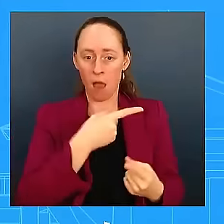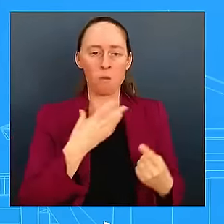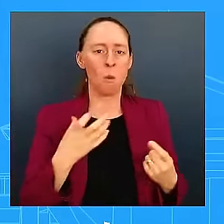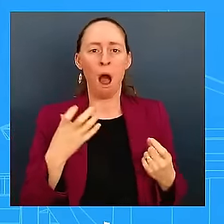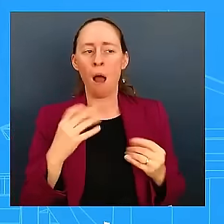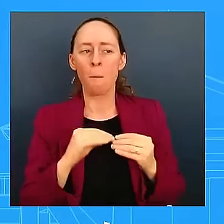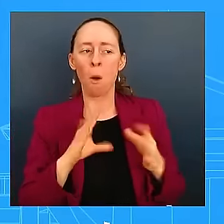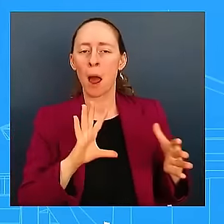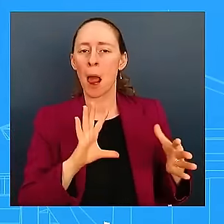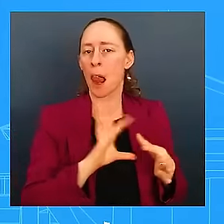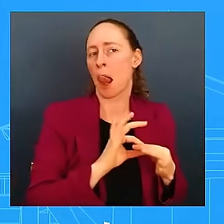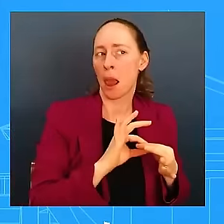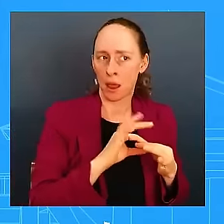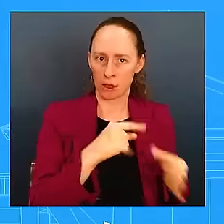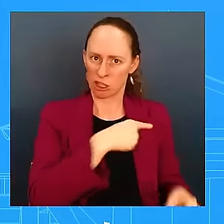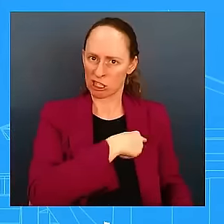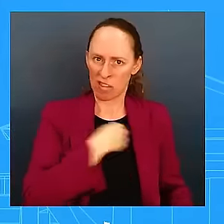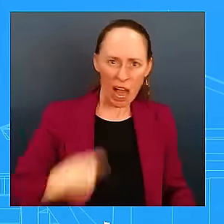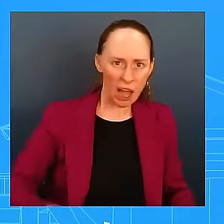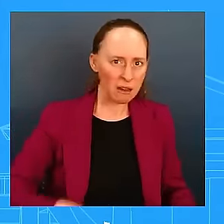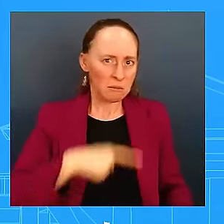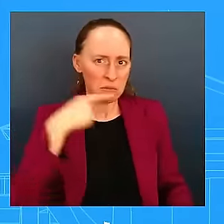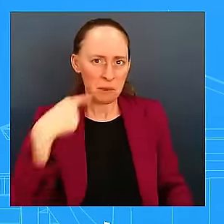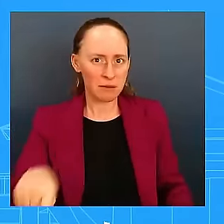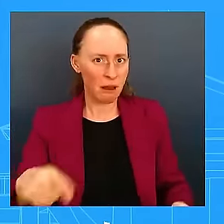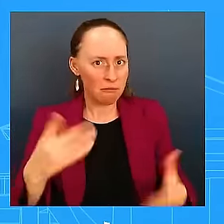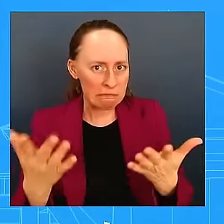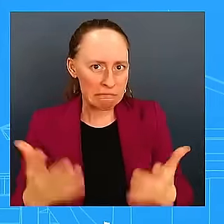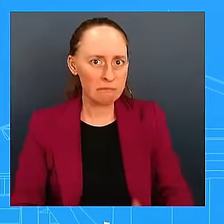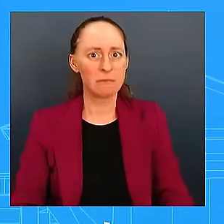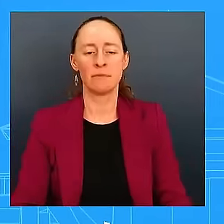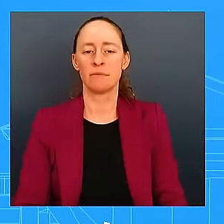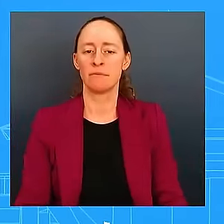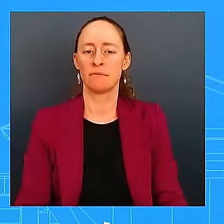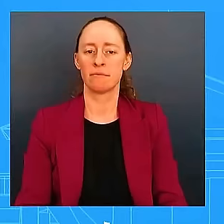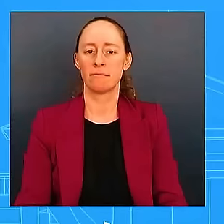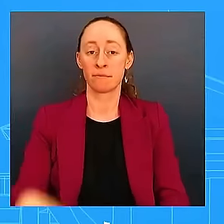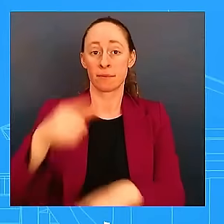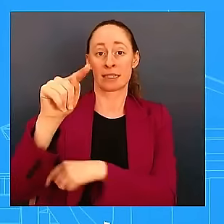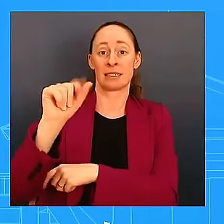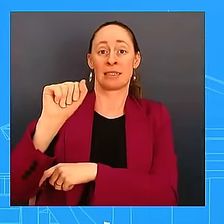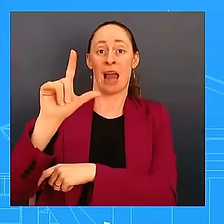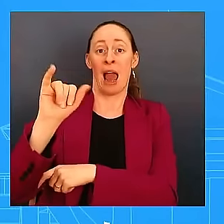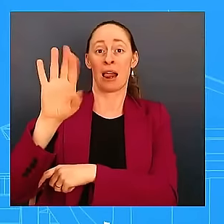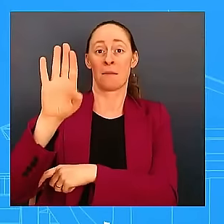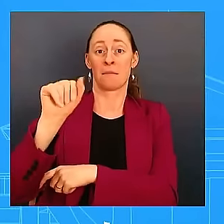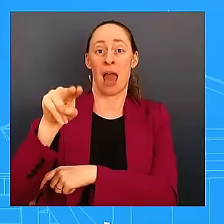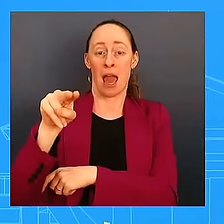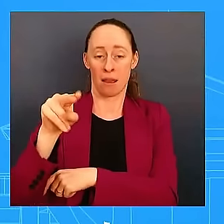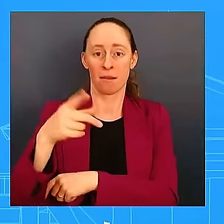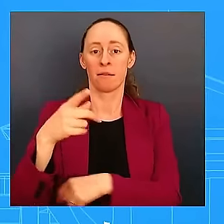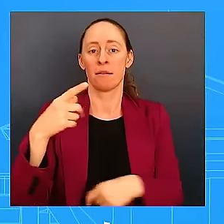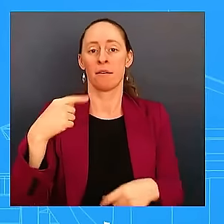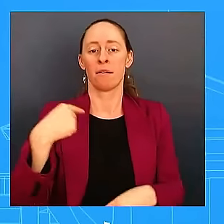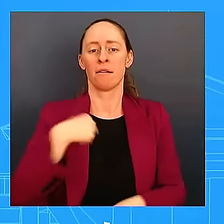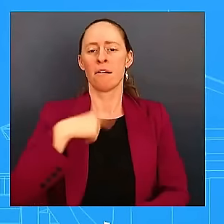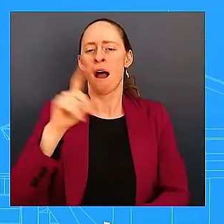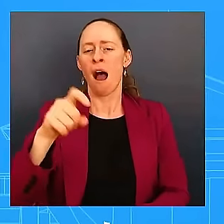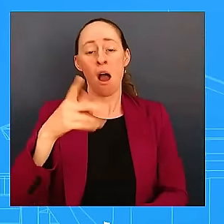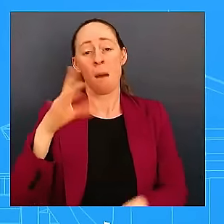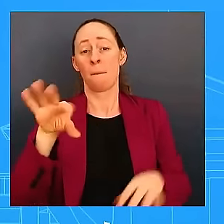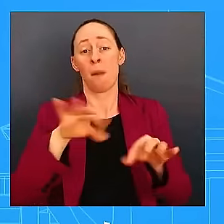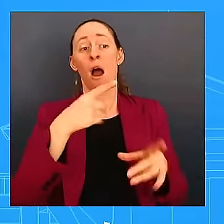here. We have been very clear that we judge the Taliban by what they do, not by what they say. We've been very consistent about that.